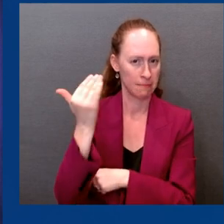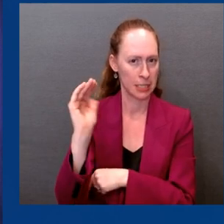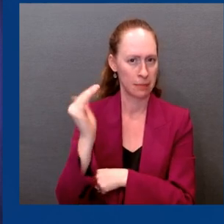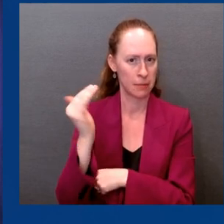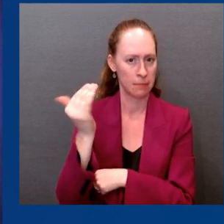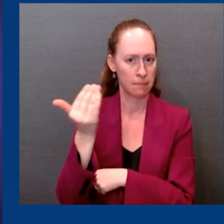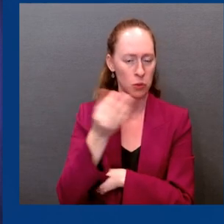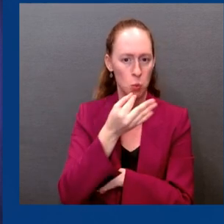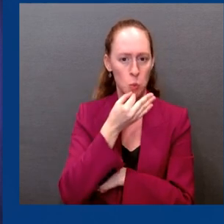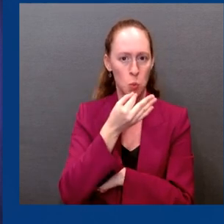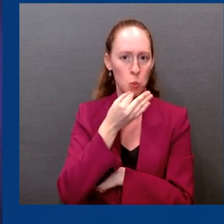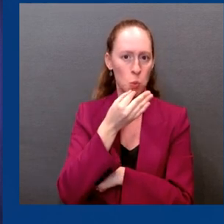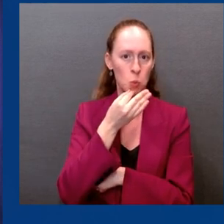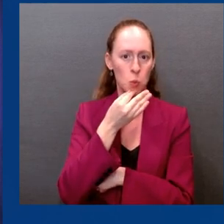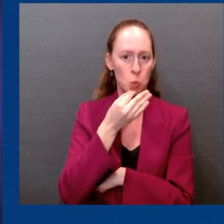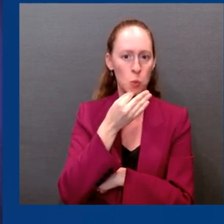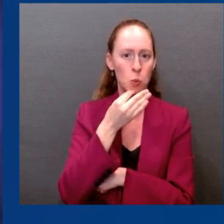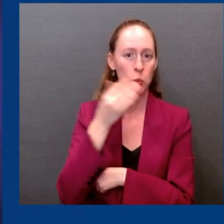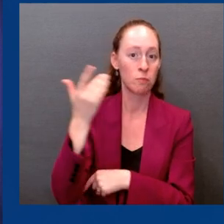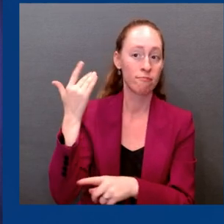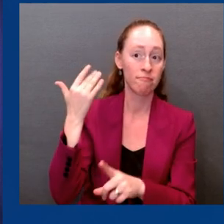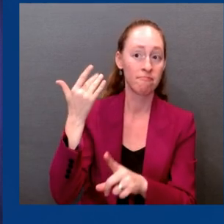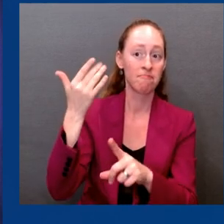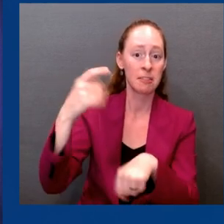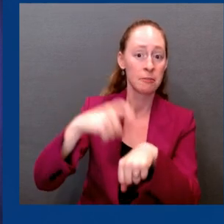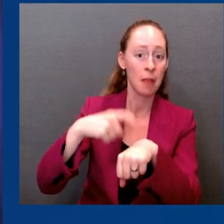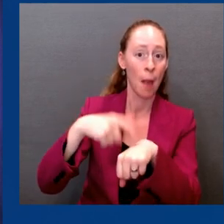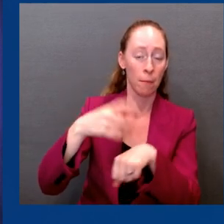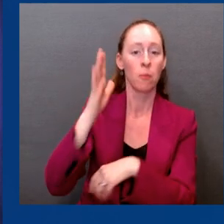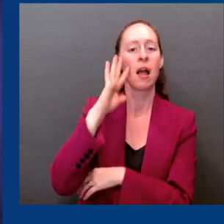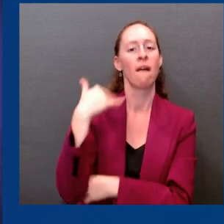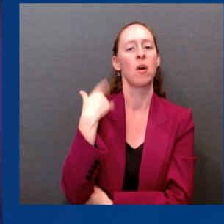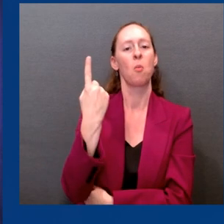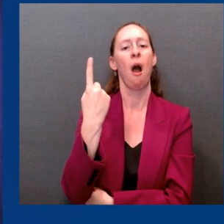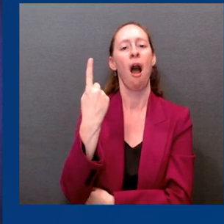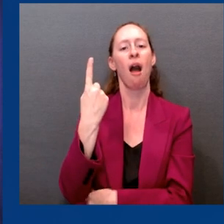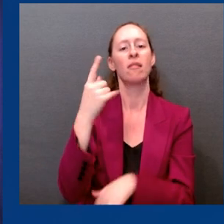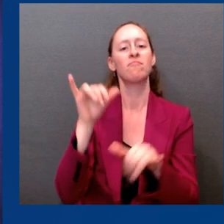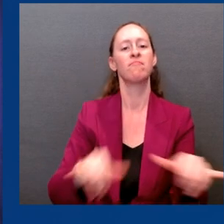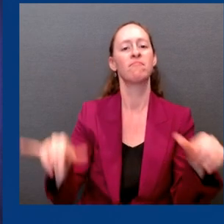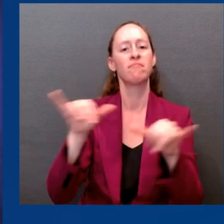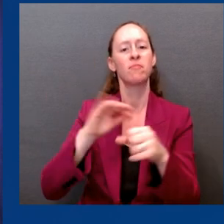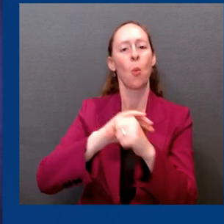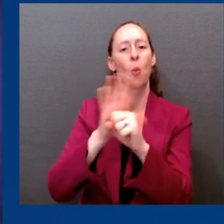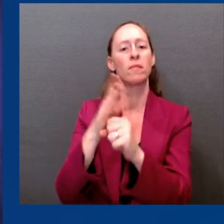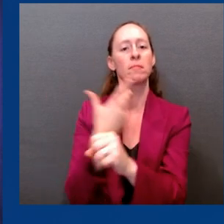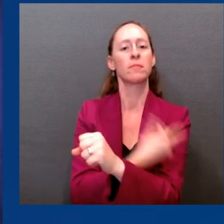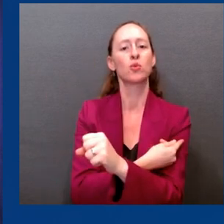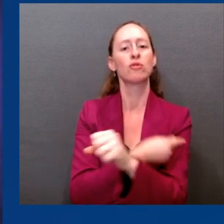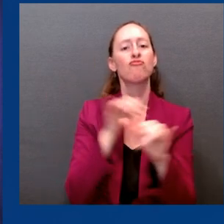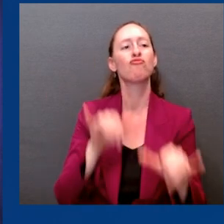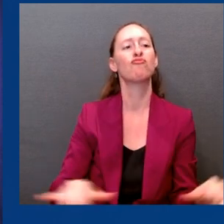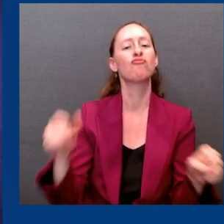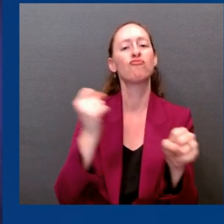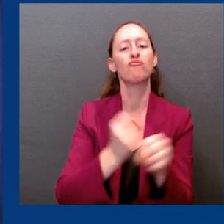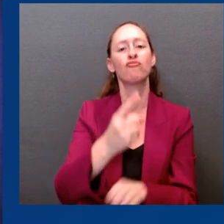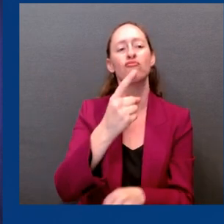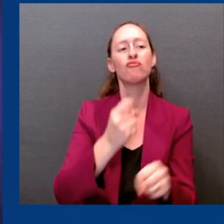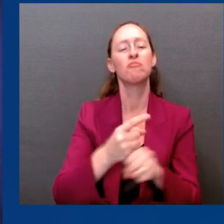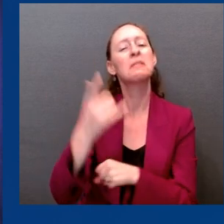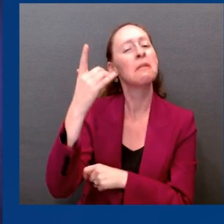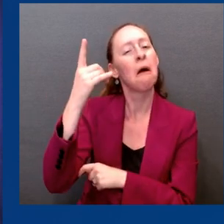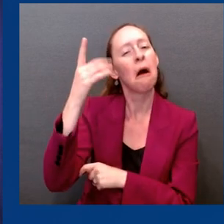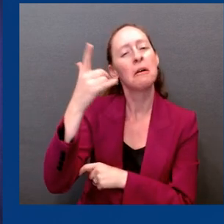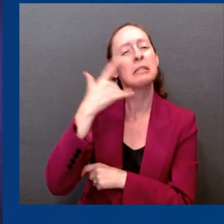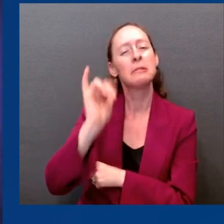year. That's an important milestone. Now, let me be clear. For our highest-risk individuals, and